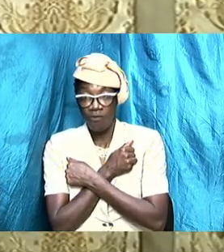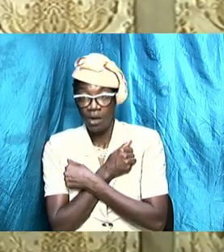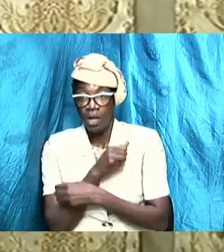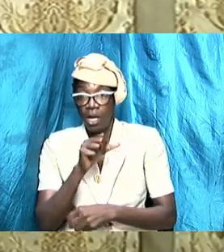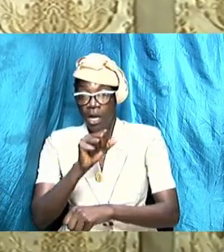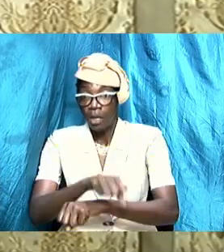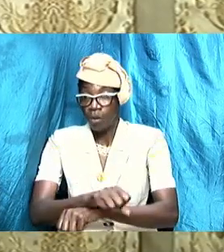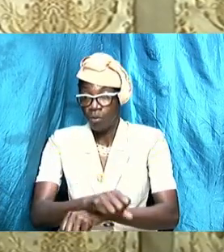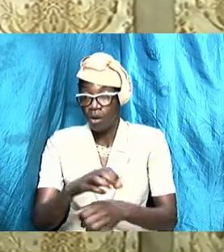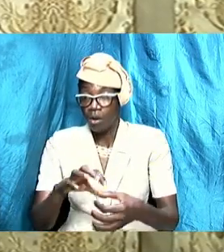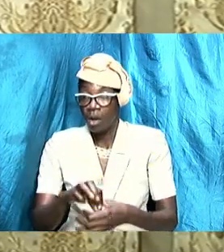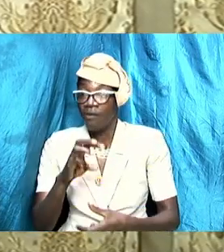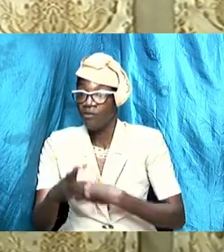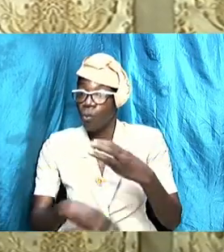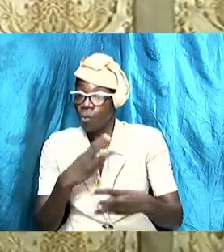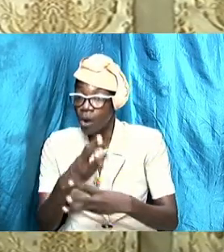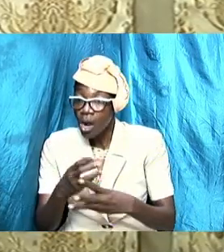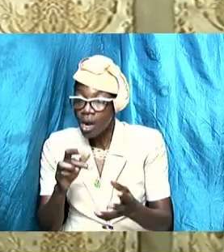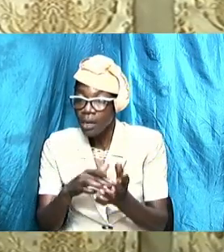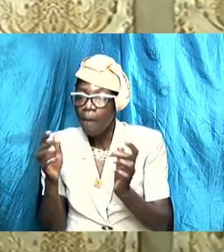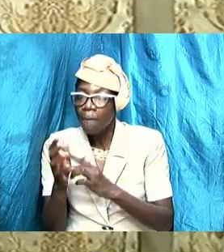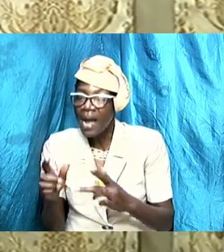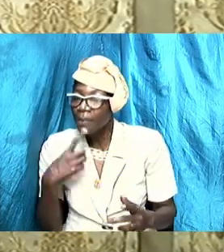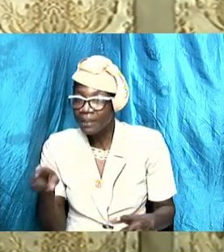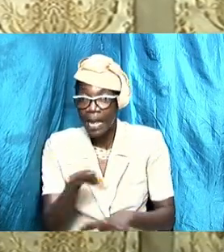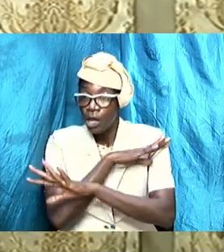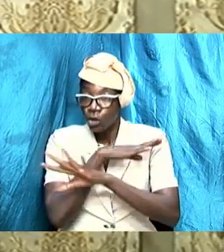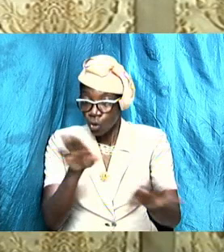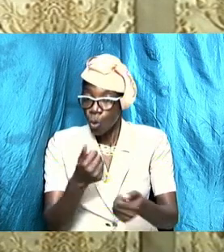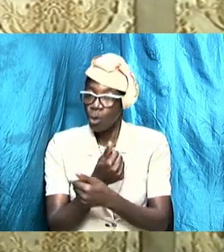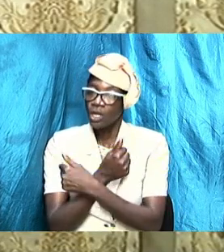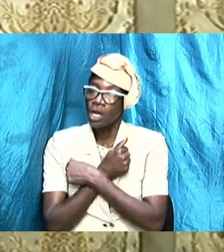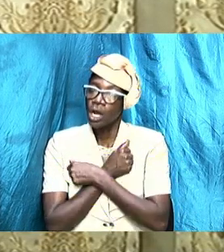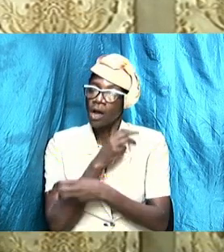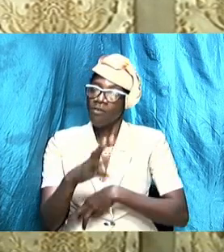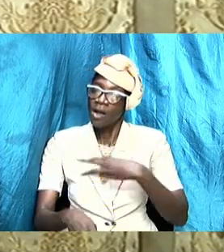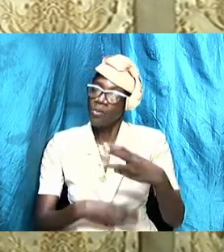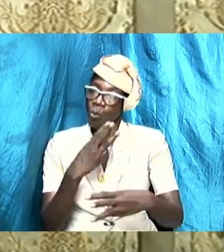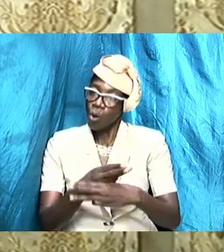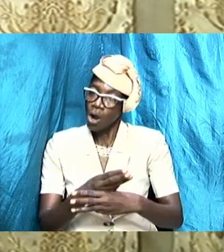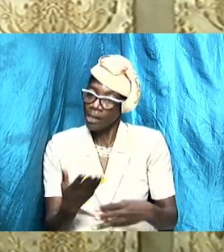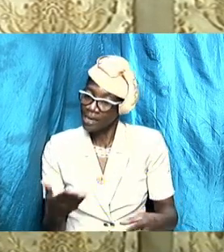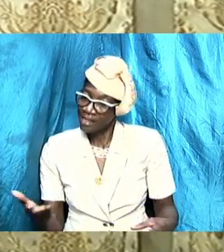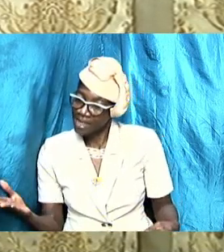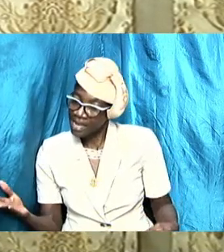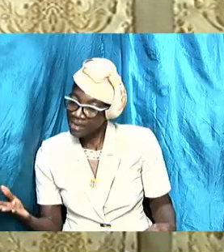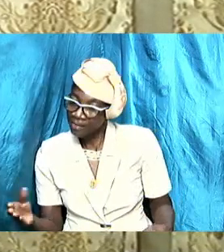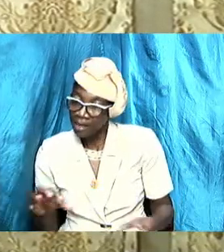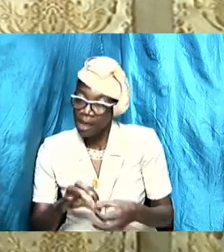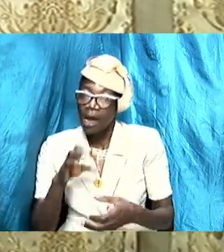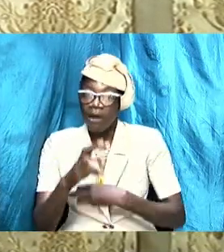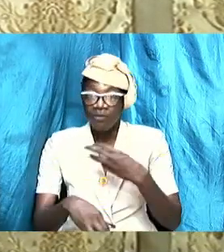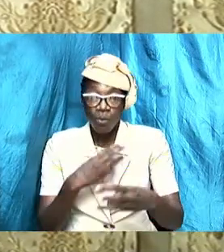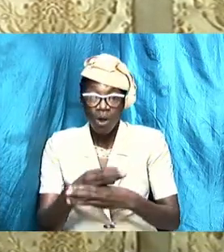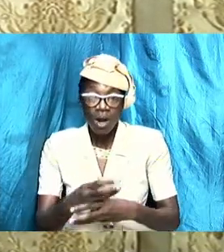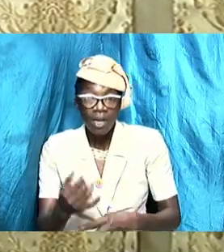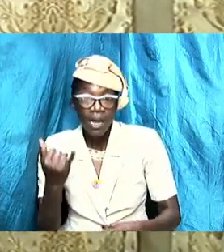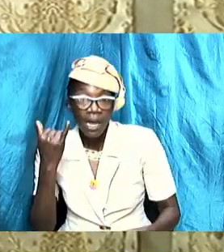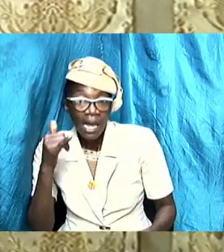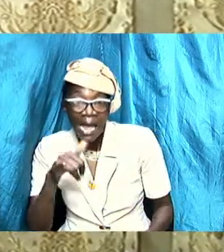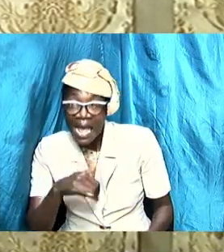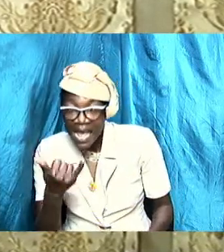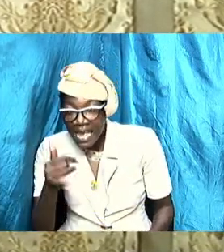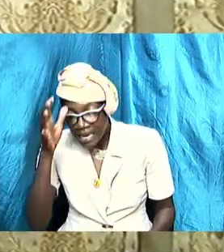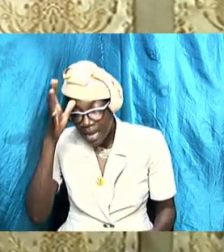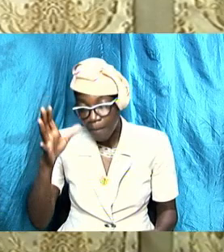Bible said love not the world neither the things that are in the world if any man talking about Christians love